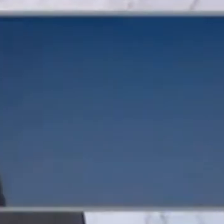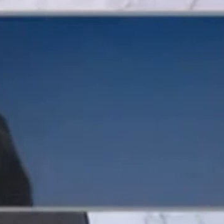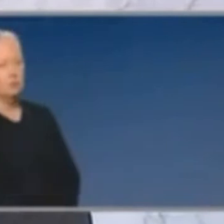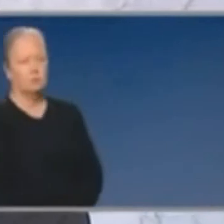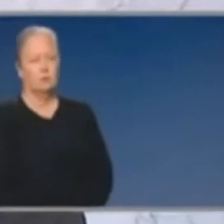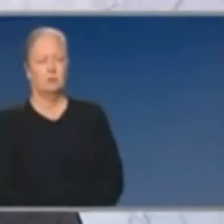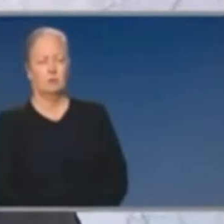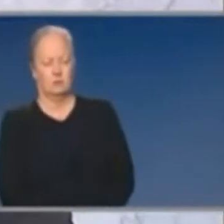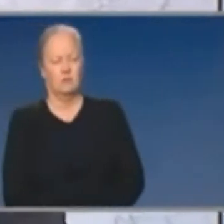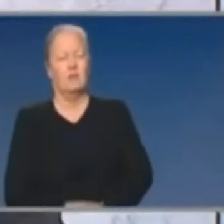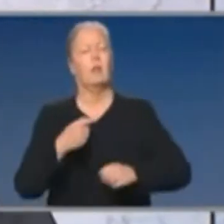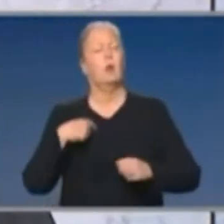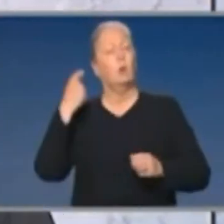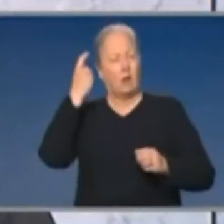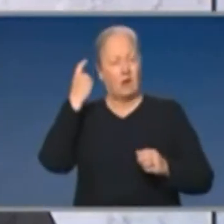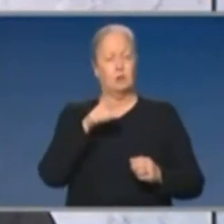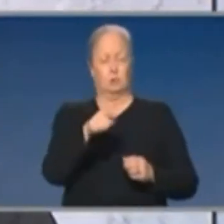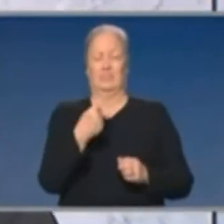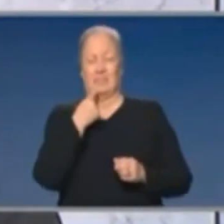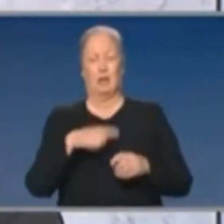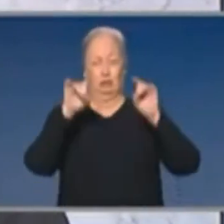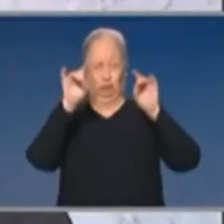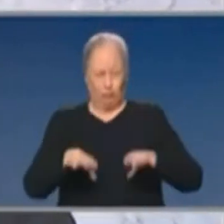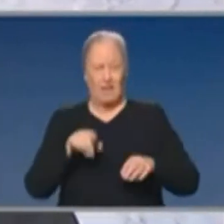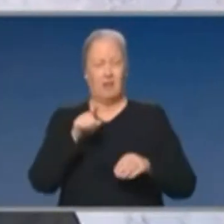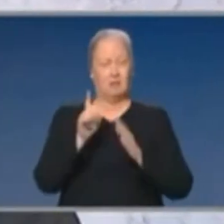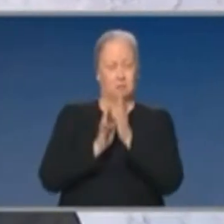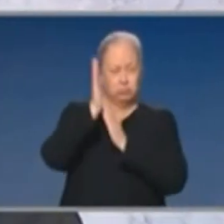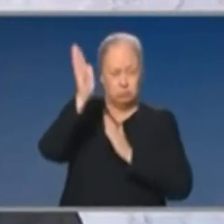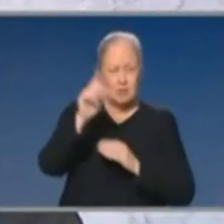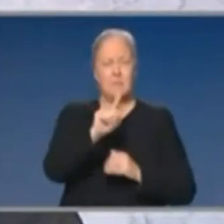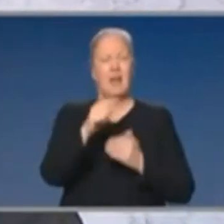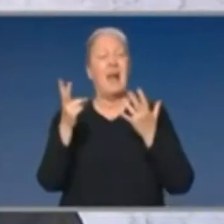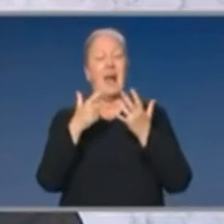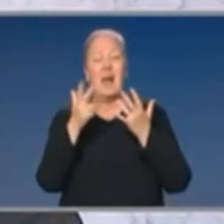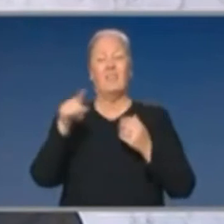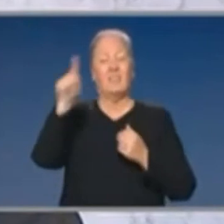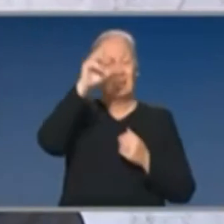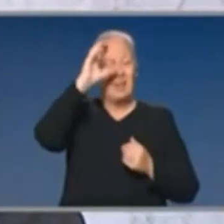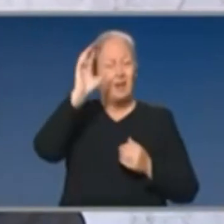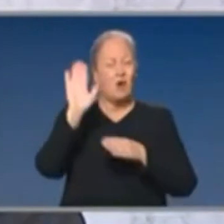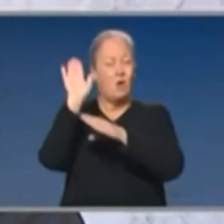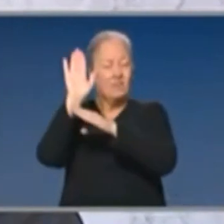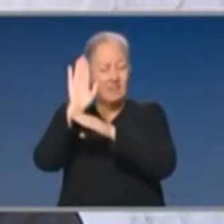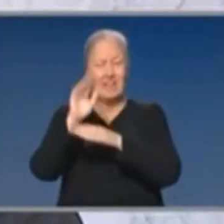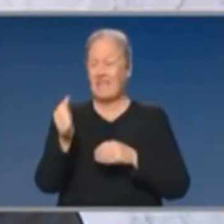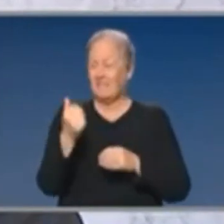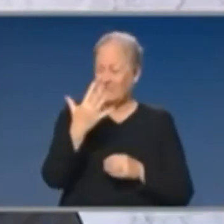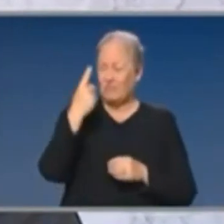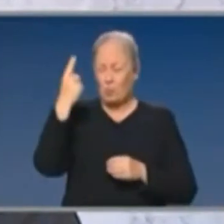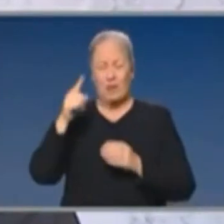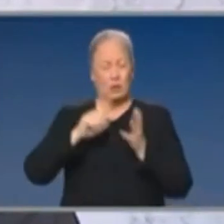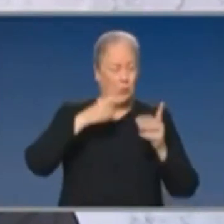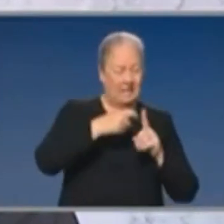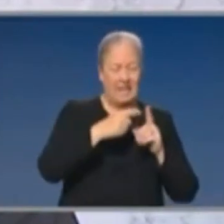the vaccine, how can you assert Australia is ahead of the pack given some 18 countries already have about 51 deals? The U.S. first signed in